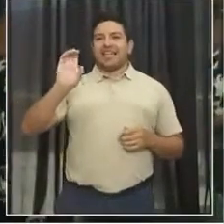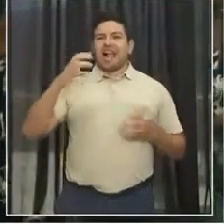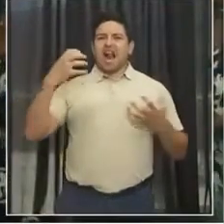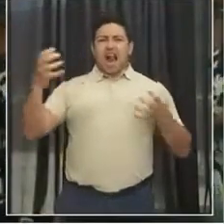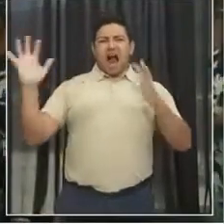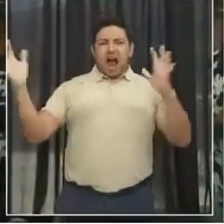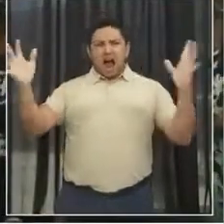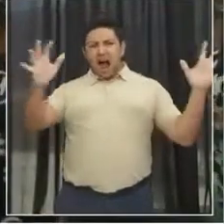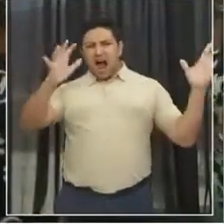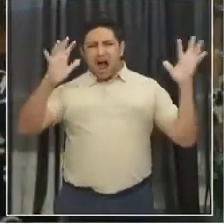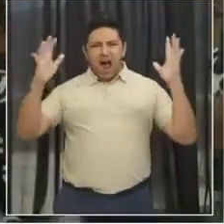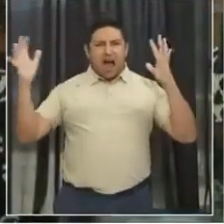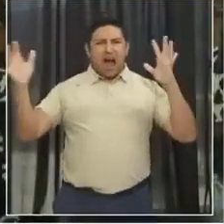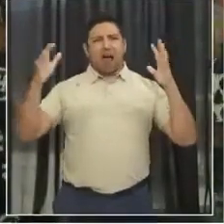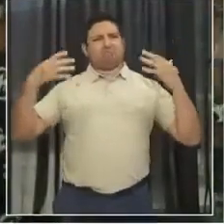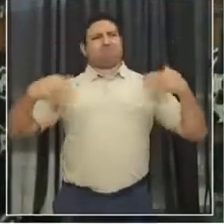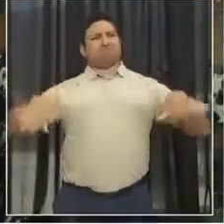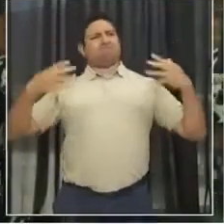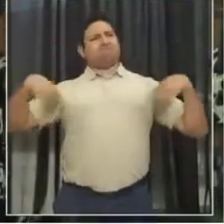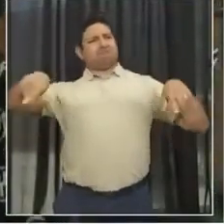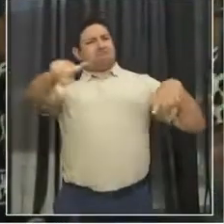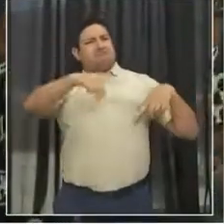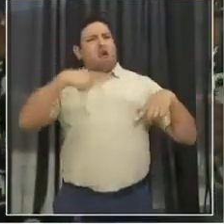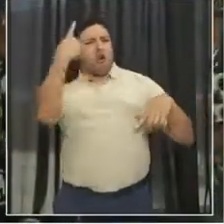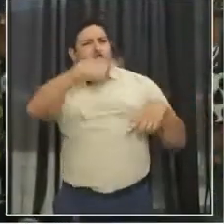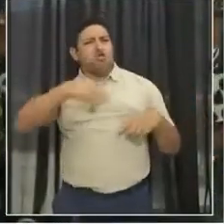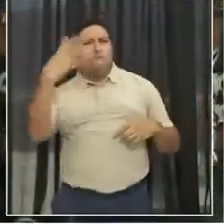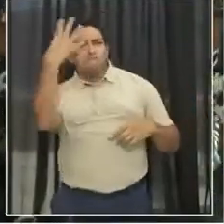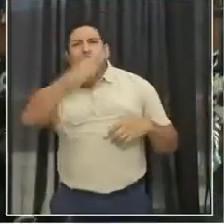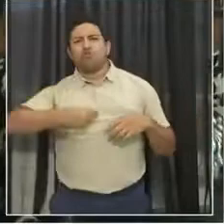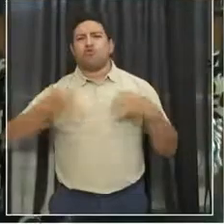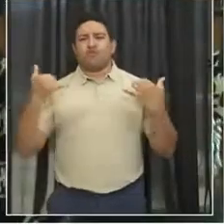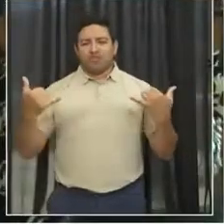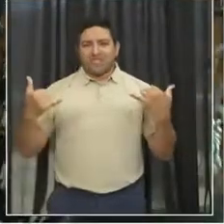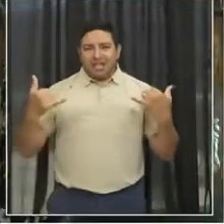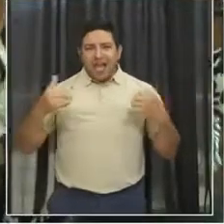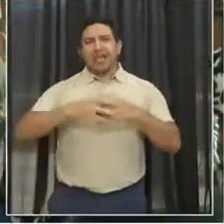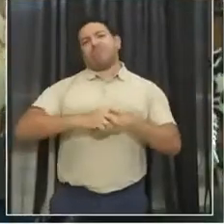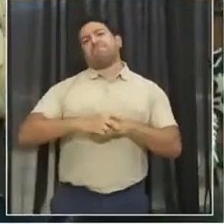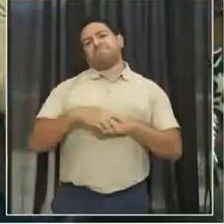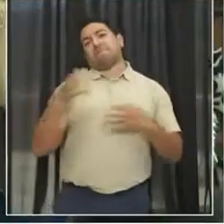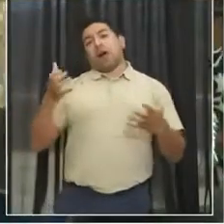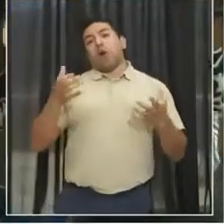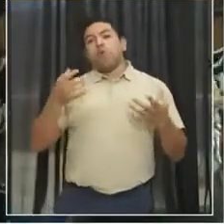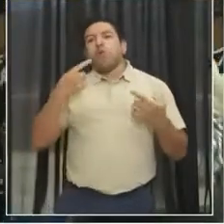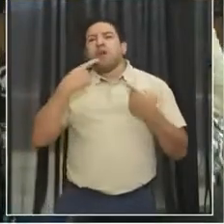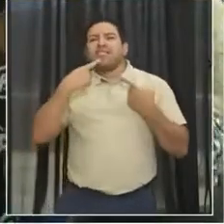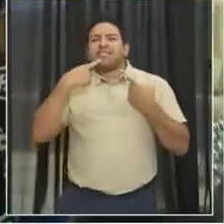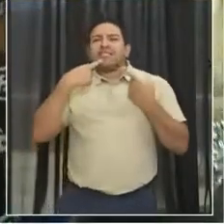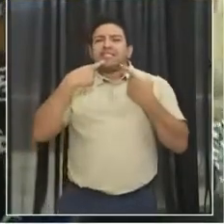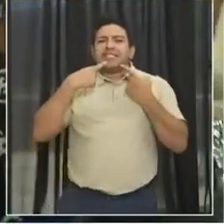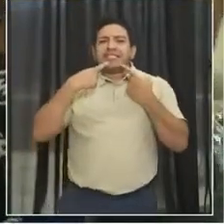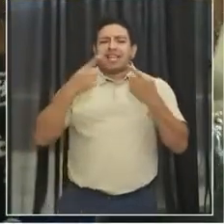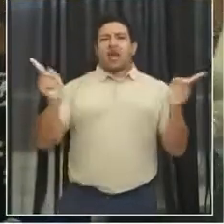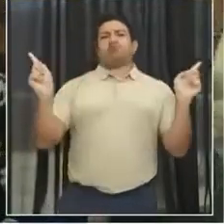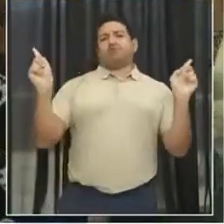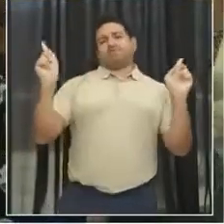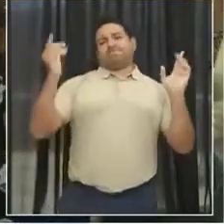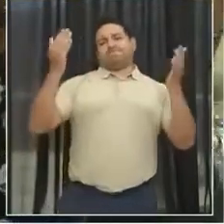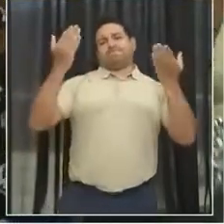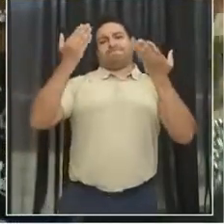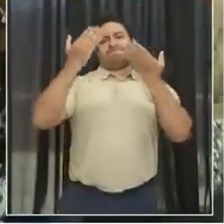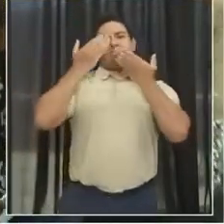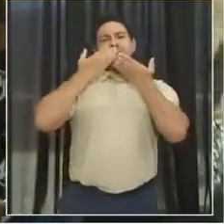Oh, my goodness. You look beautiful, everybody. You look beautiful. I just want to say thank